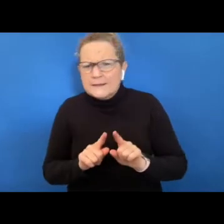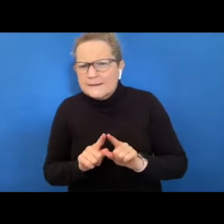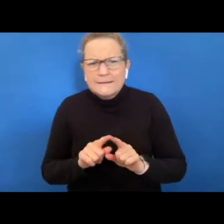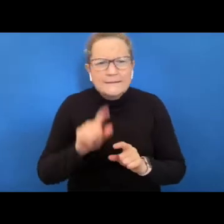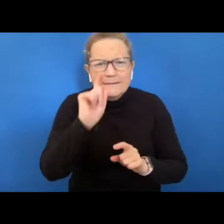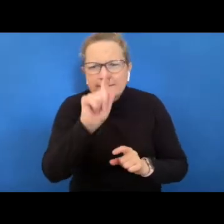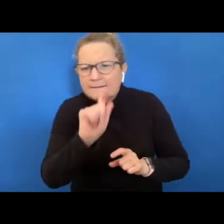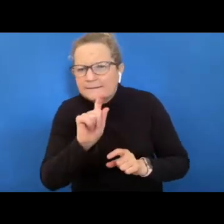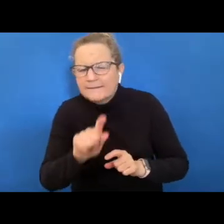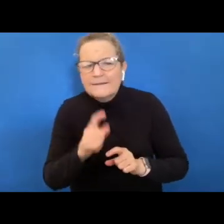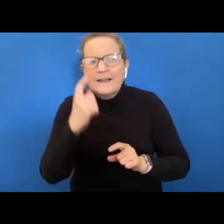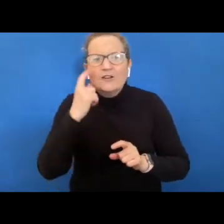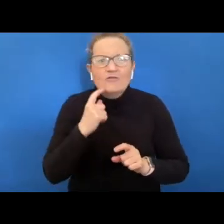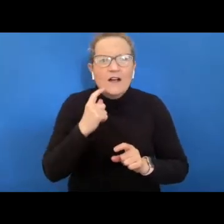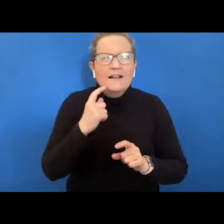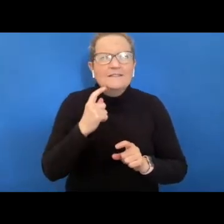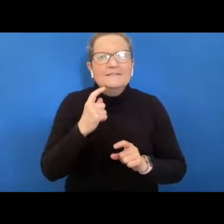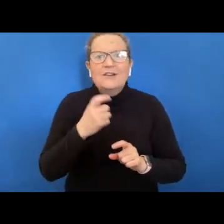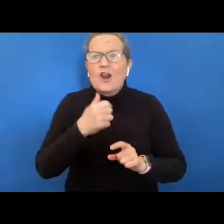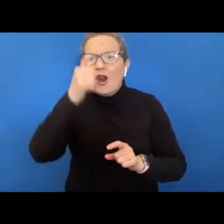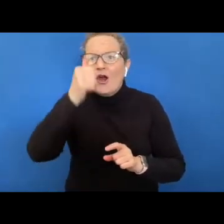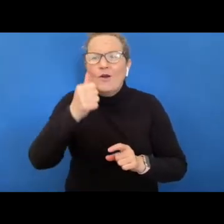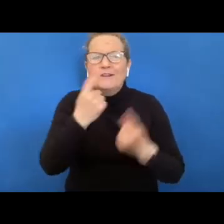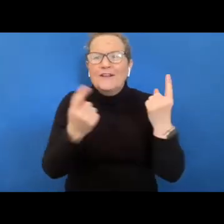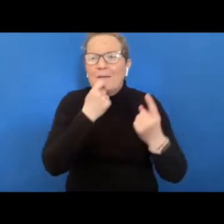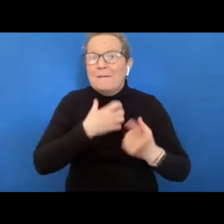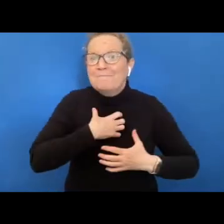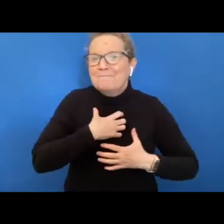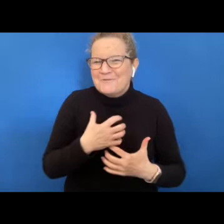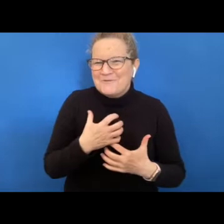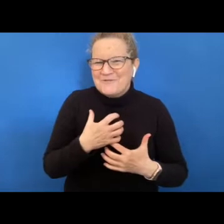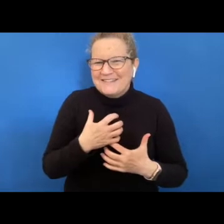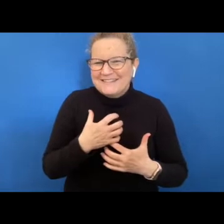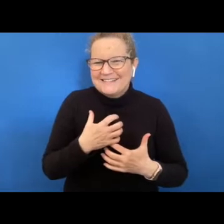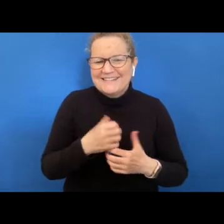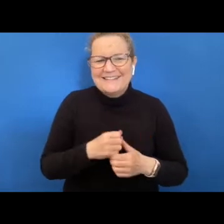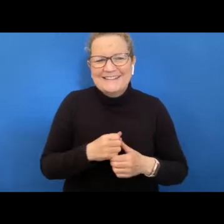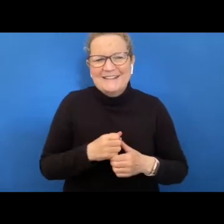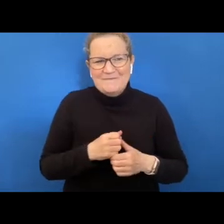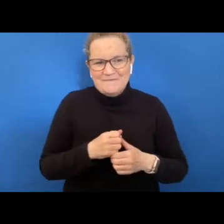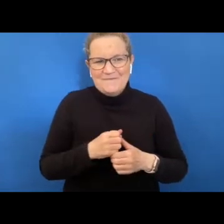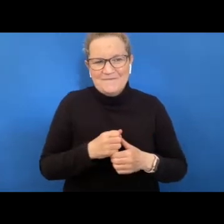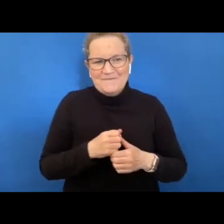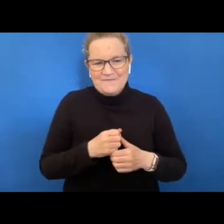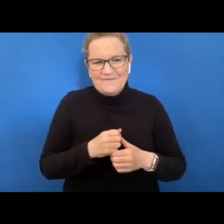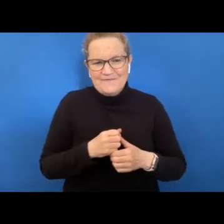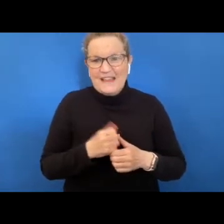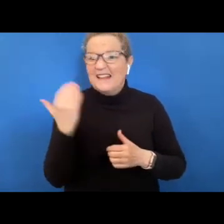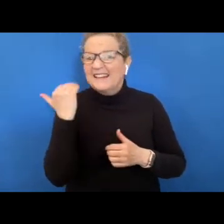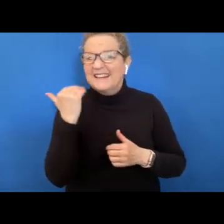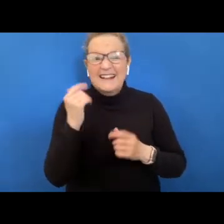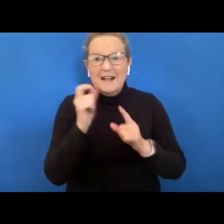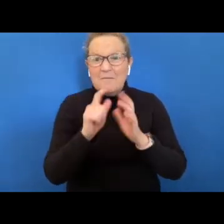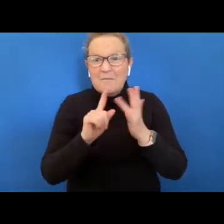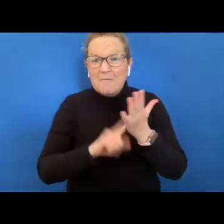converse and get to know each other and in the spirit of that i can tell you that um by ending the poll that we've just done